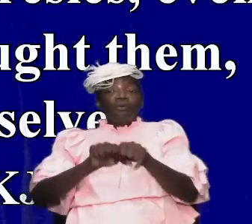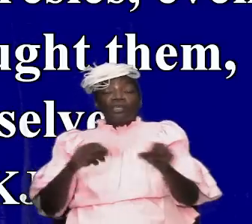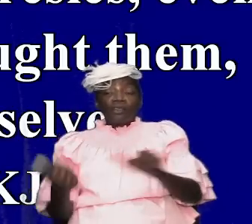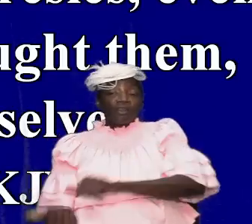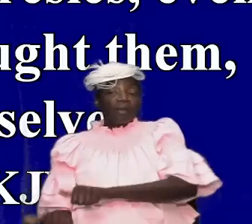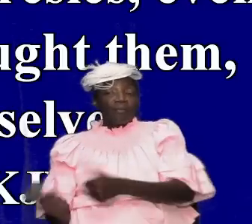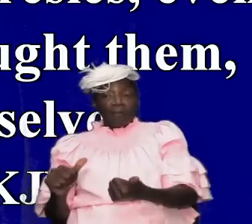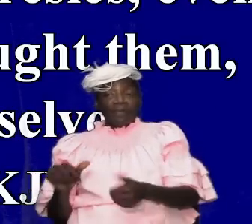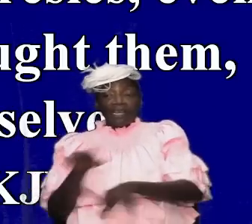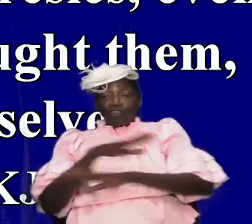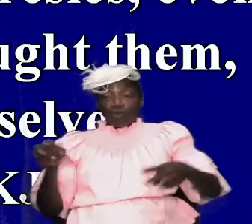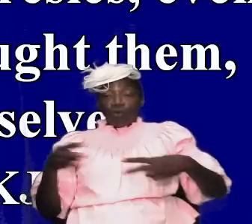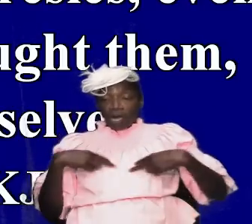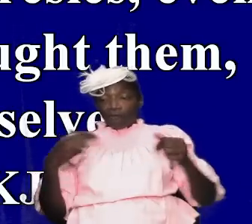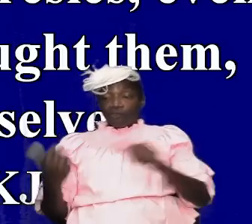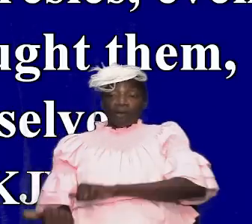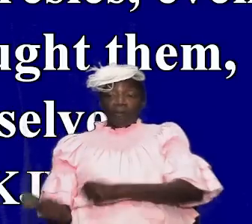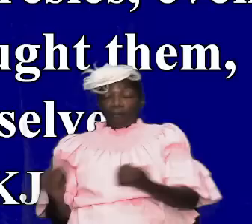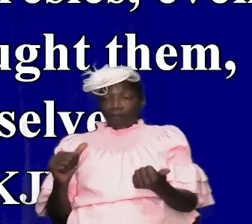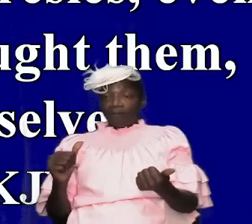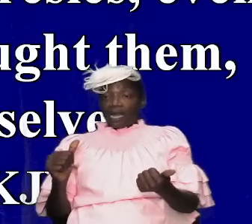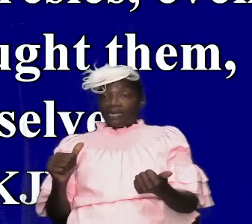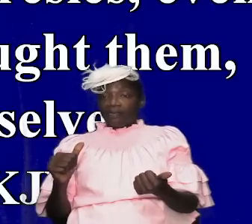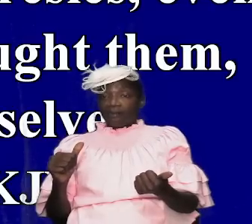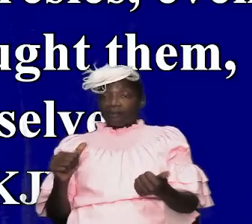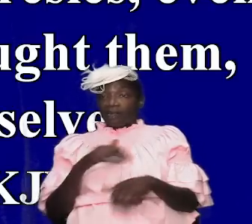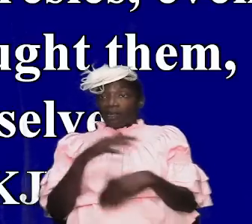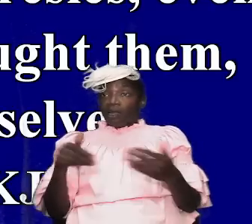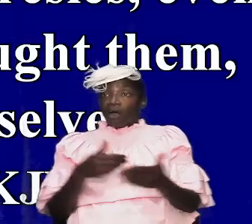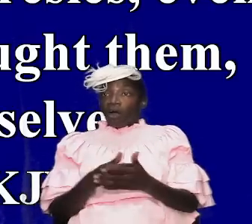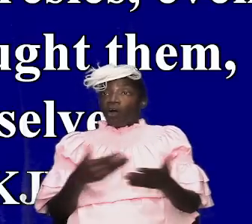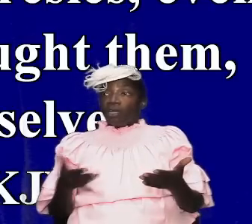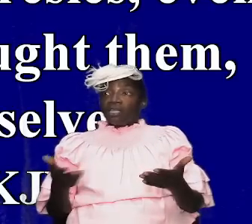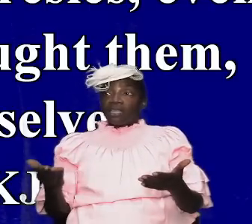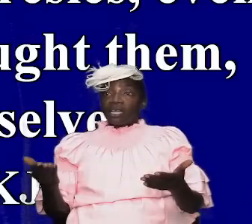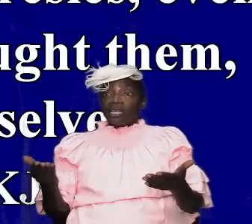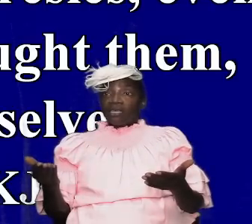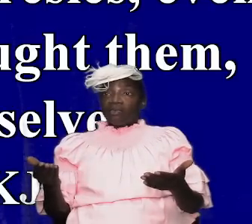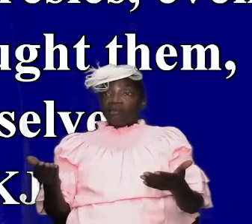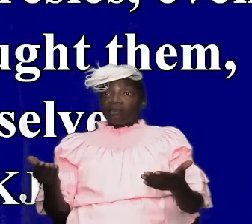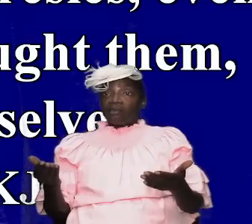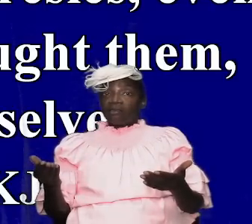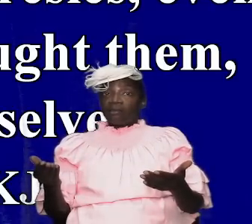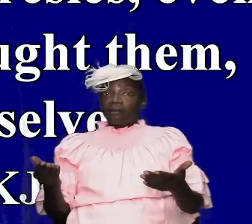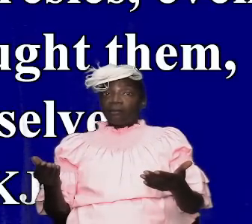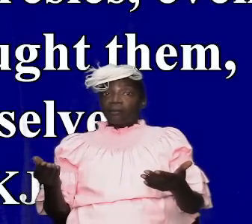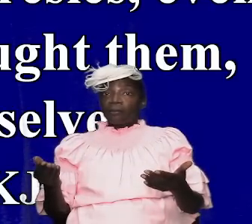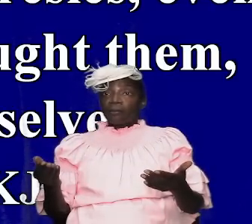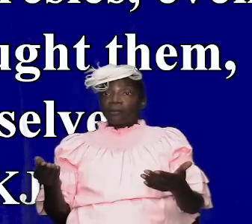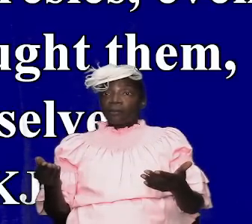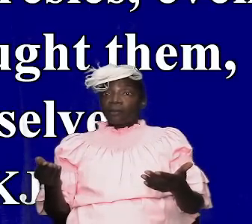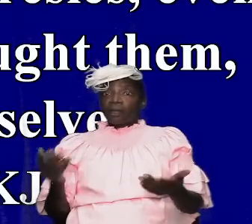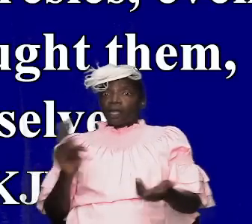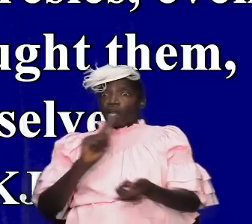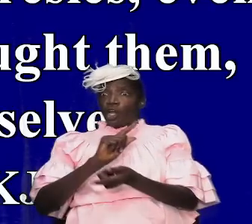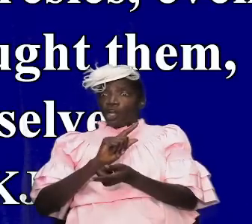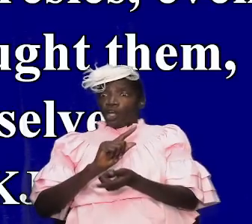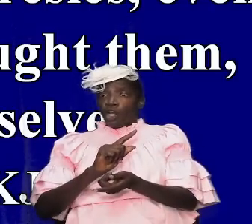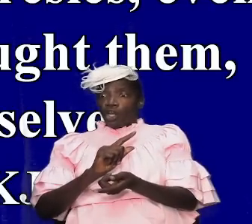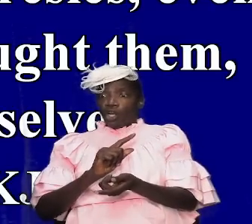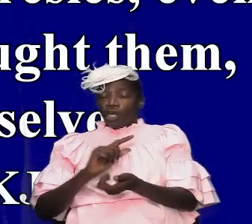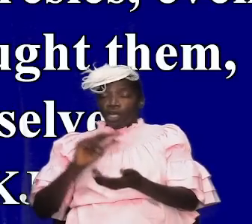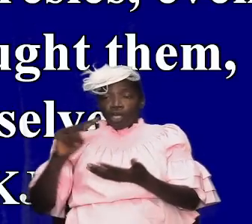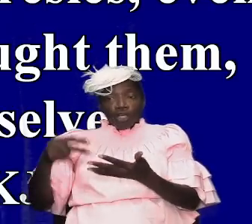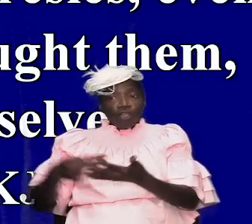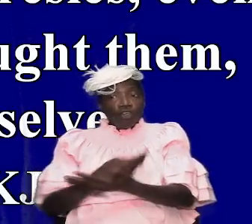and you don't have to be baptized all of these things were foreign to the apostolic church but now